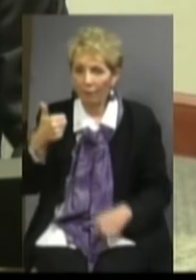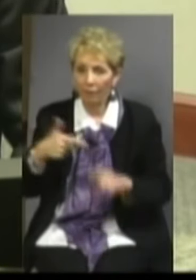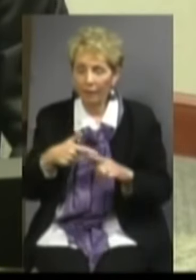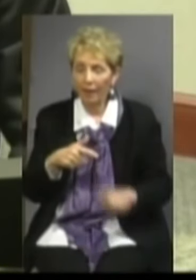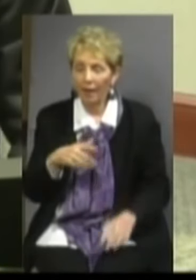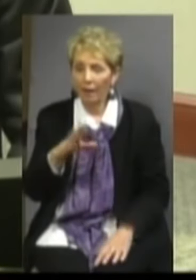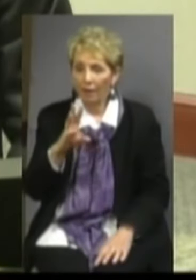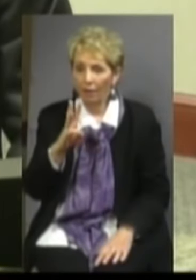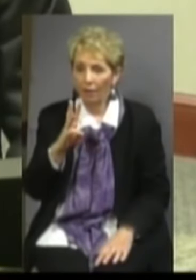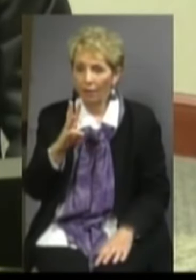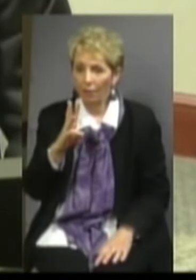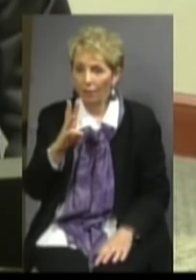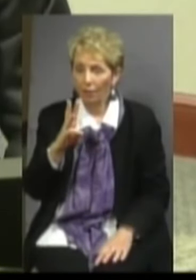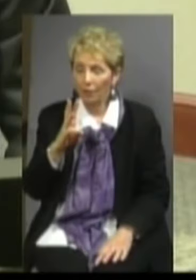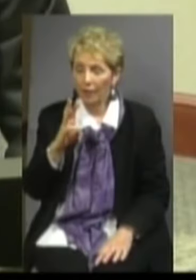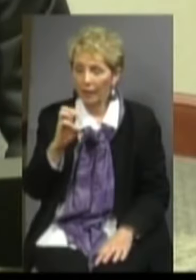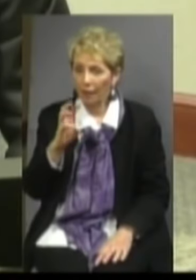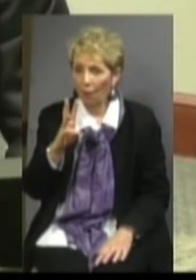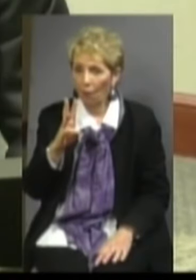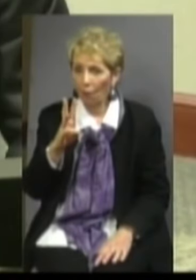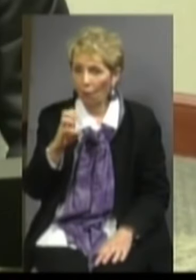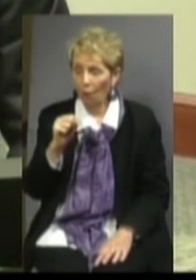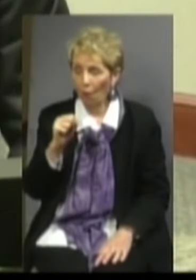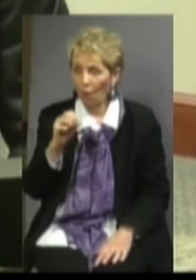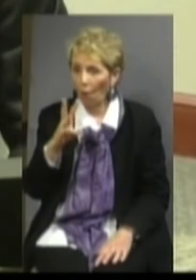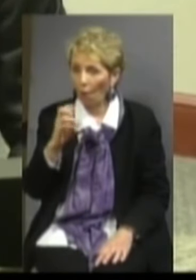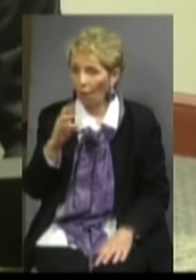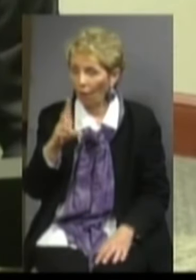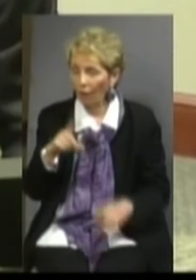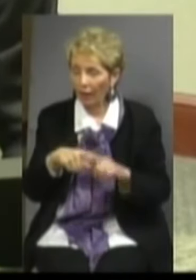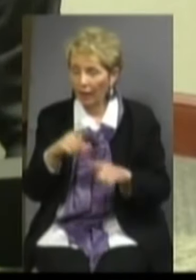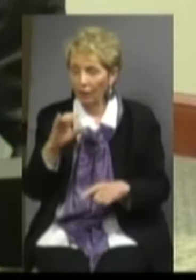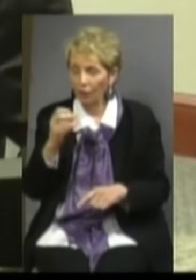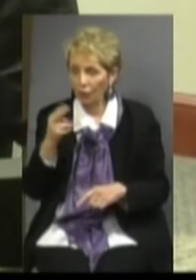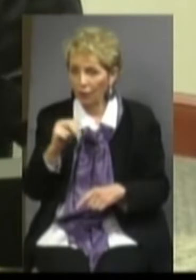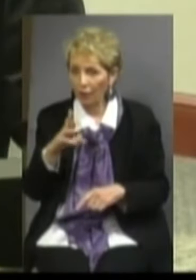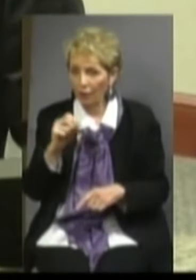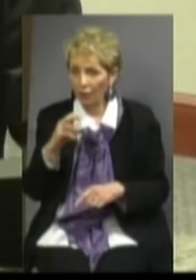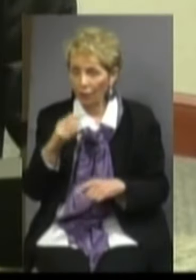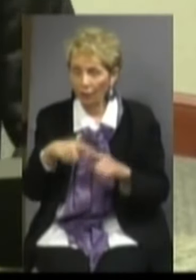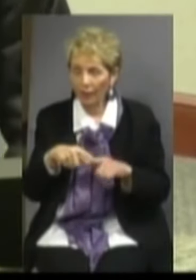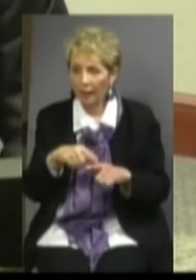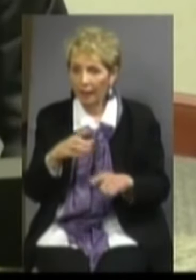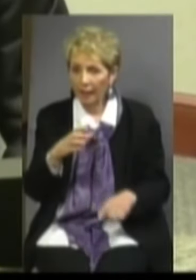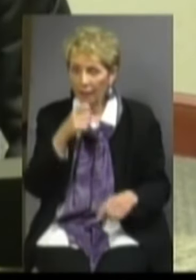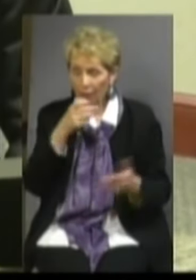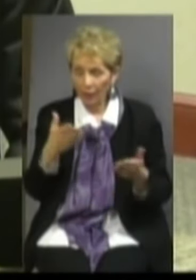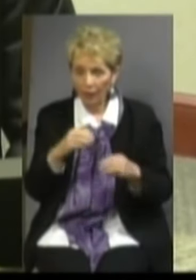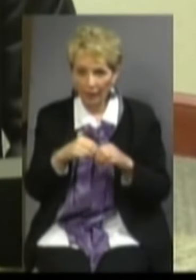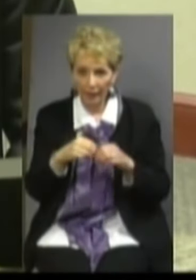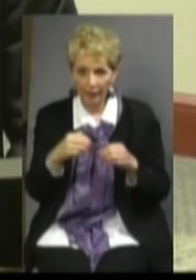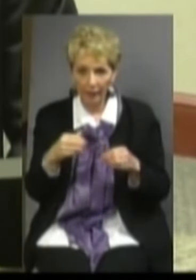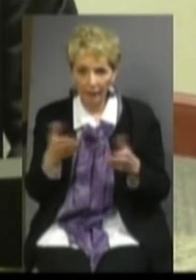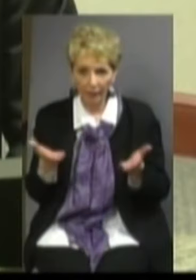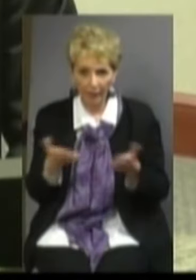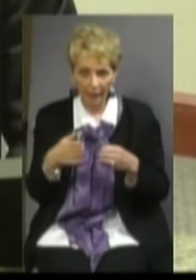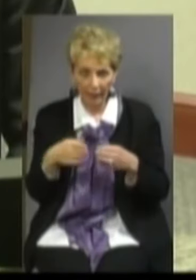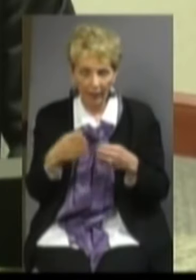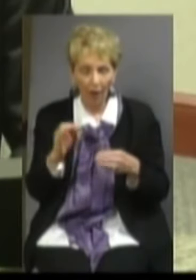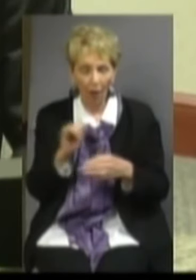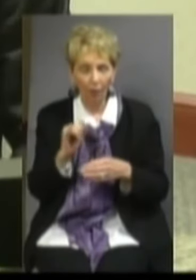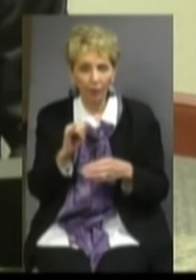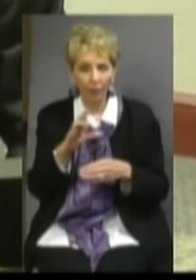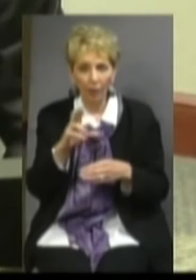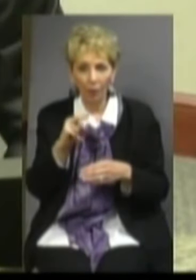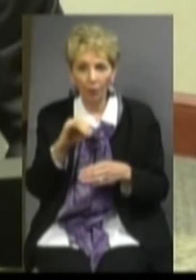-Bird at the Cooperative Extension Service and Johnny Carswell, who is a county commissioner, who is in the audience tonight. And also